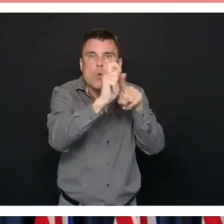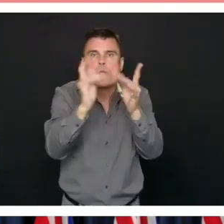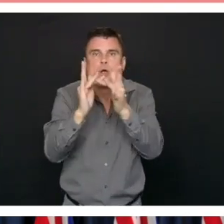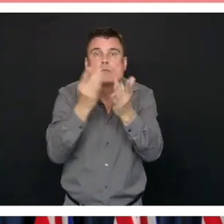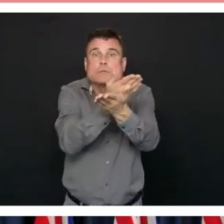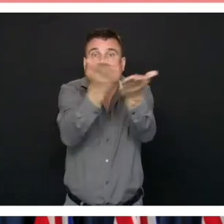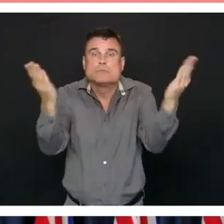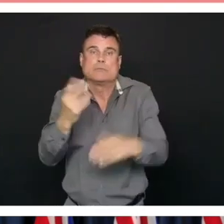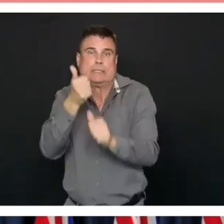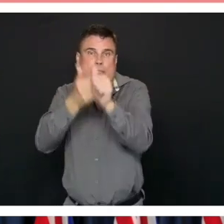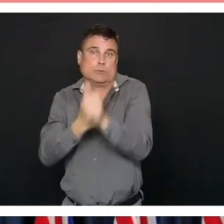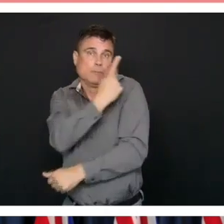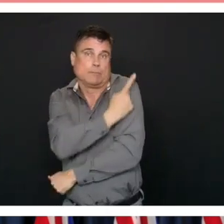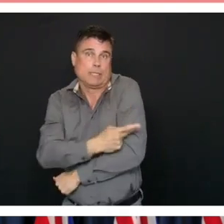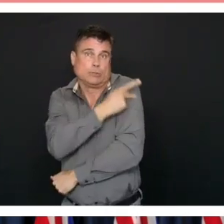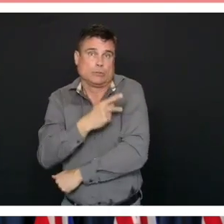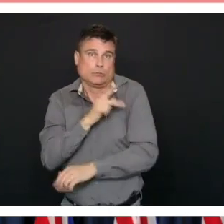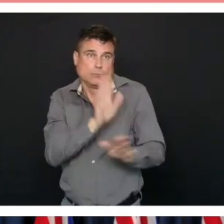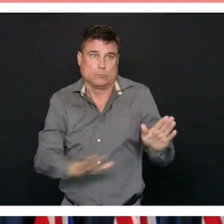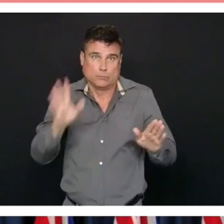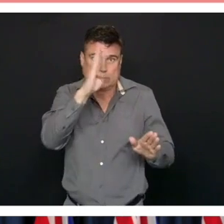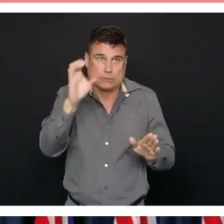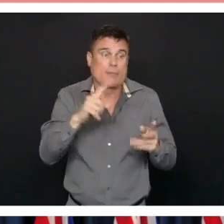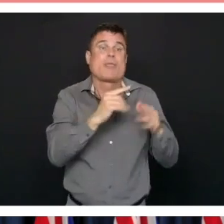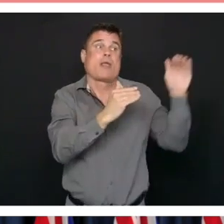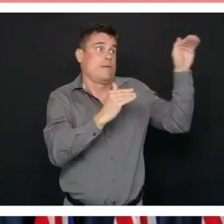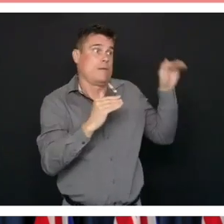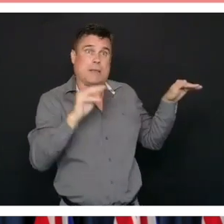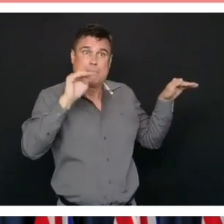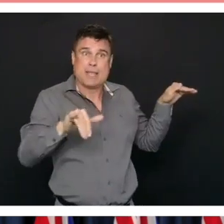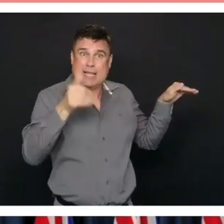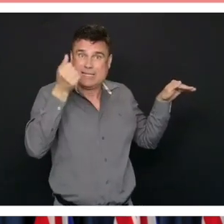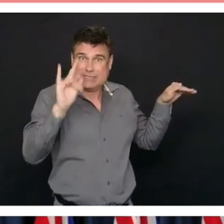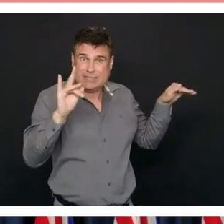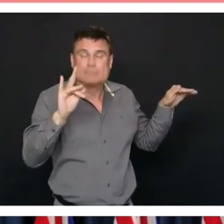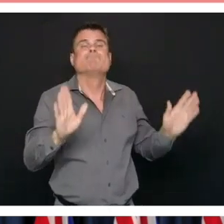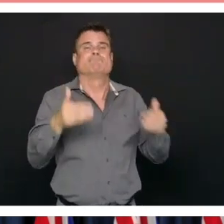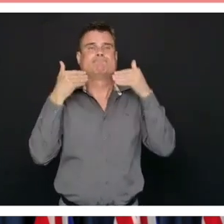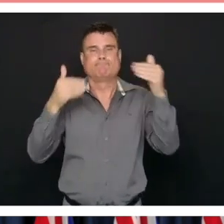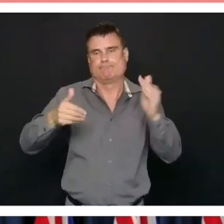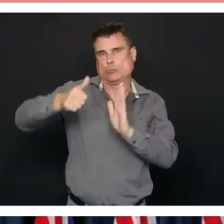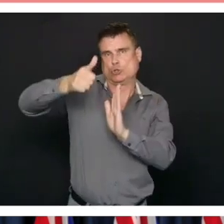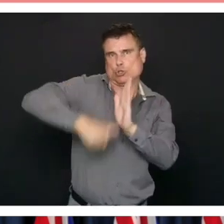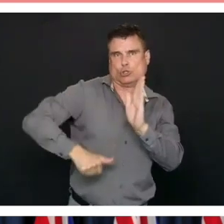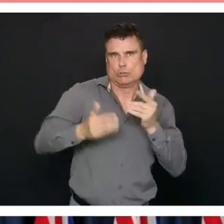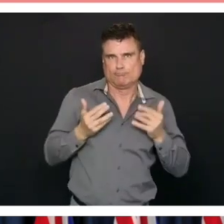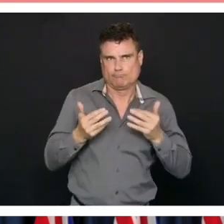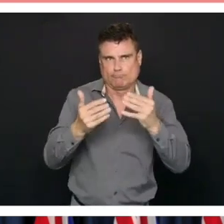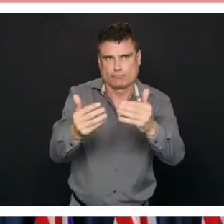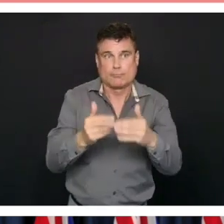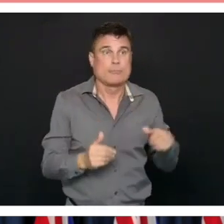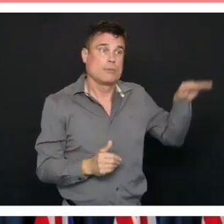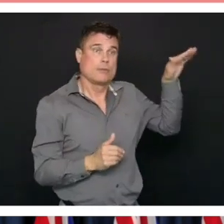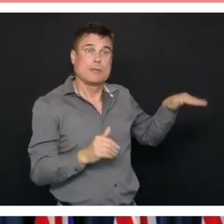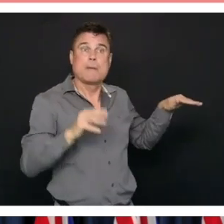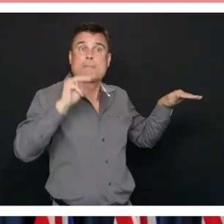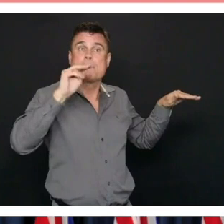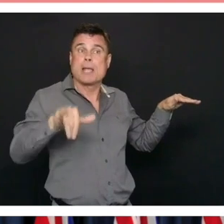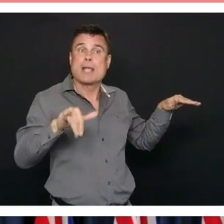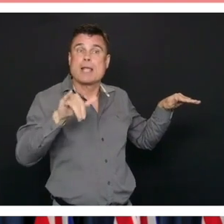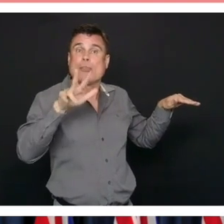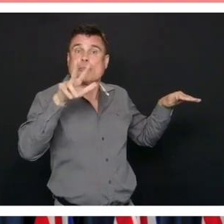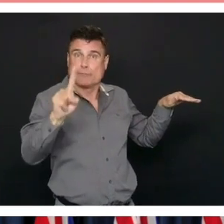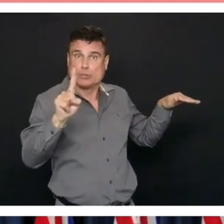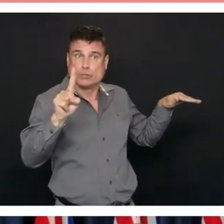starting non-urgent surgeries up again. May 31st, contracting private facilities to work at maximum capacity. In June,